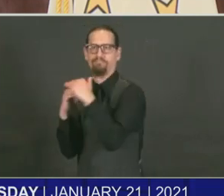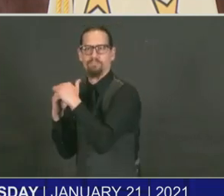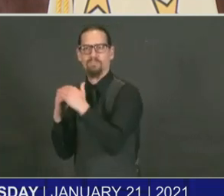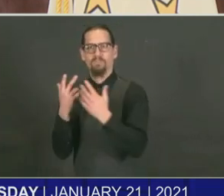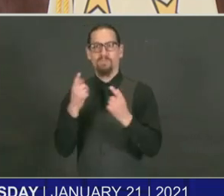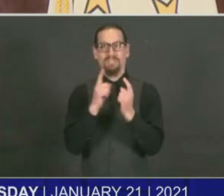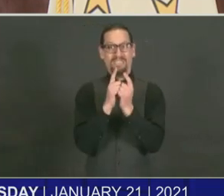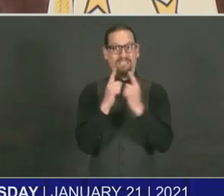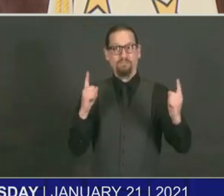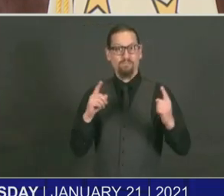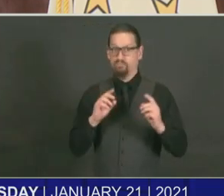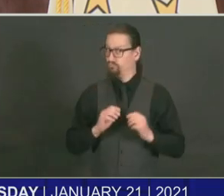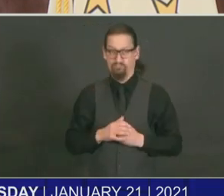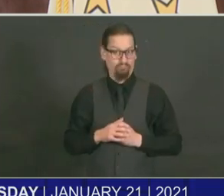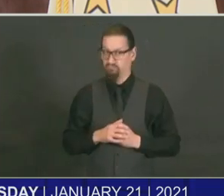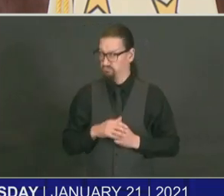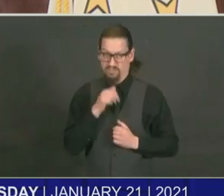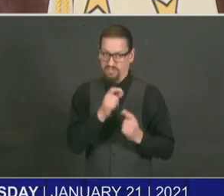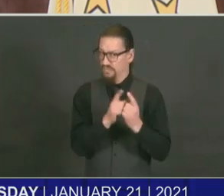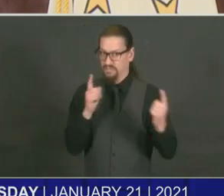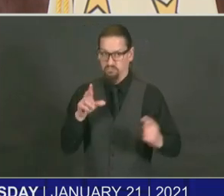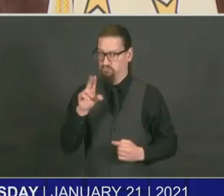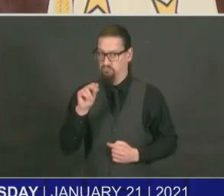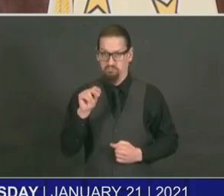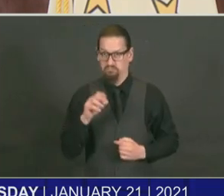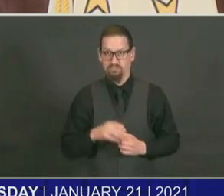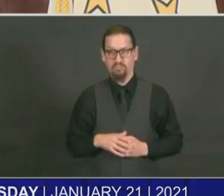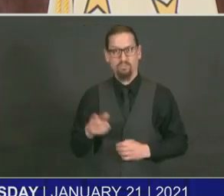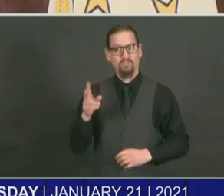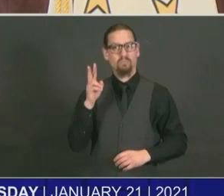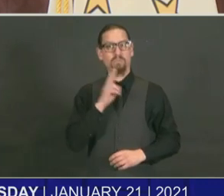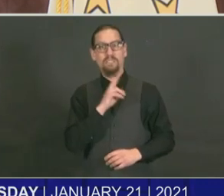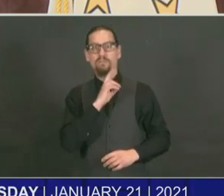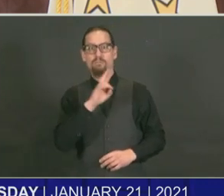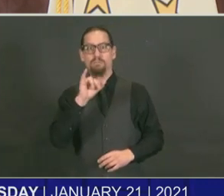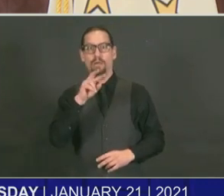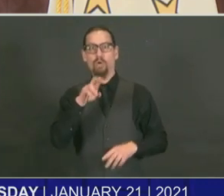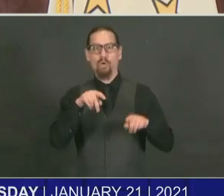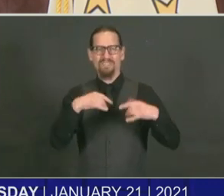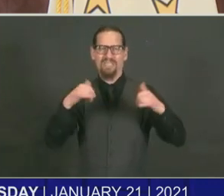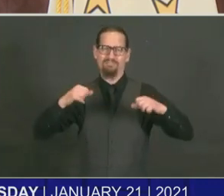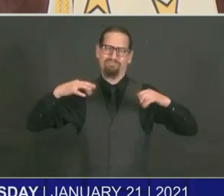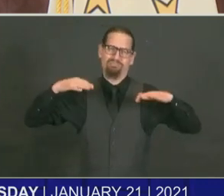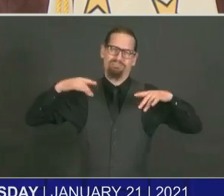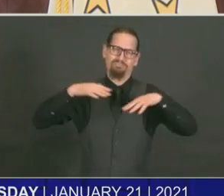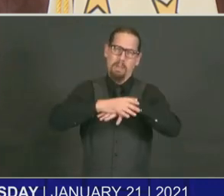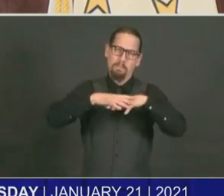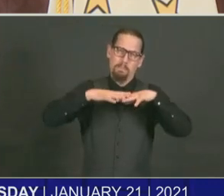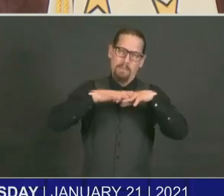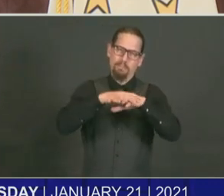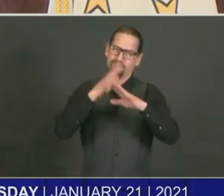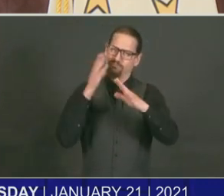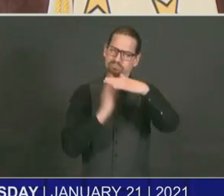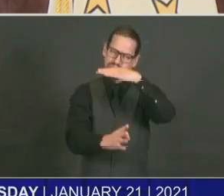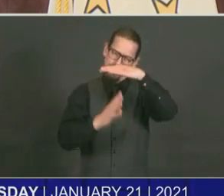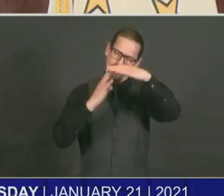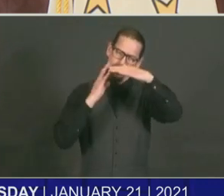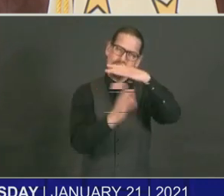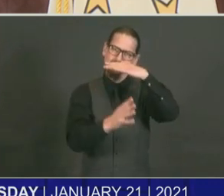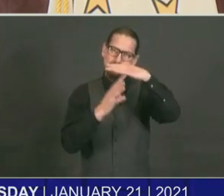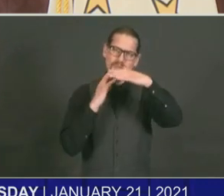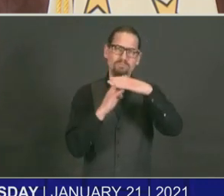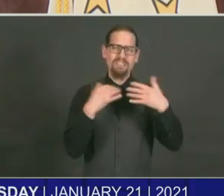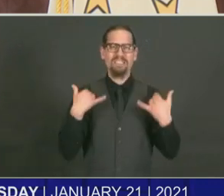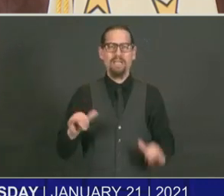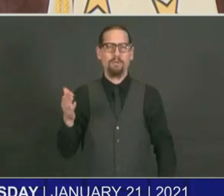The halls of Twin River often resemble a busy shopping mall to this day. Employees alert that little or no information is shared about in-house COVID cases to